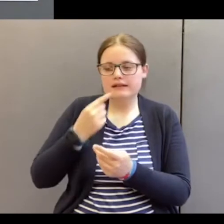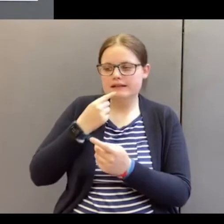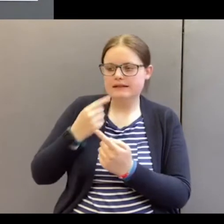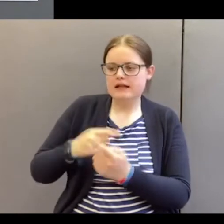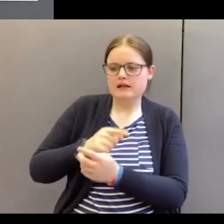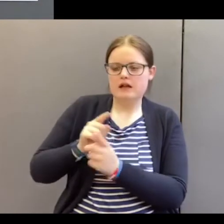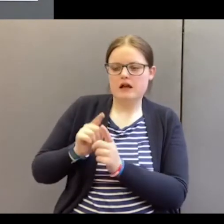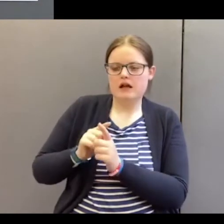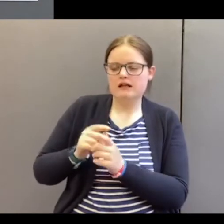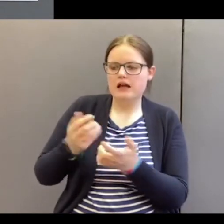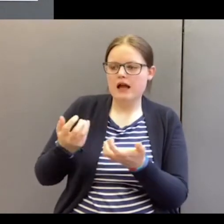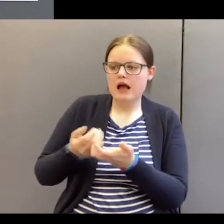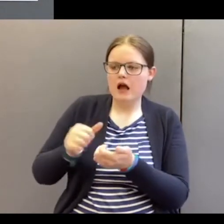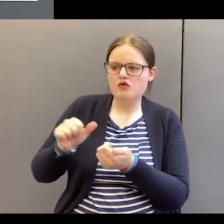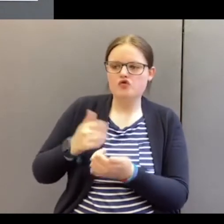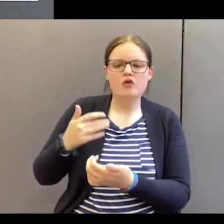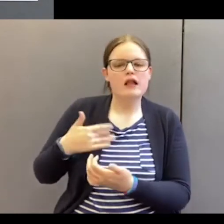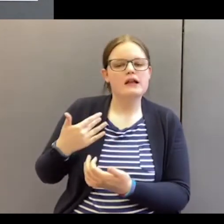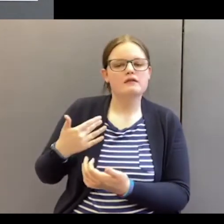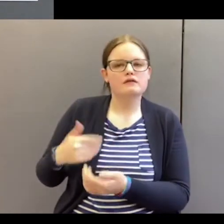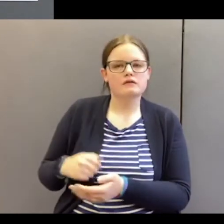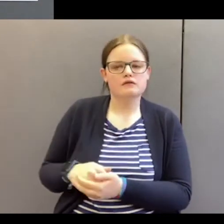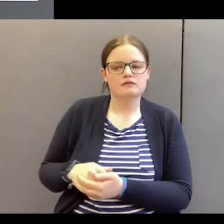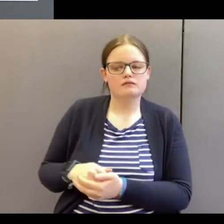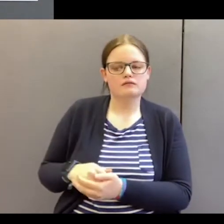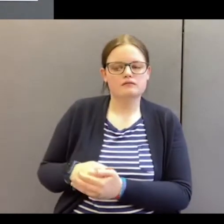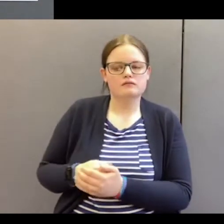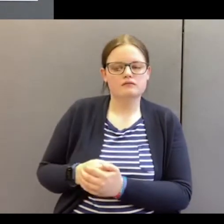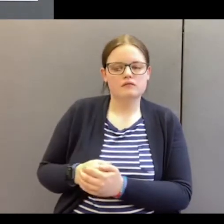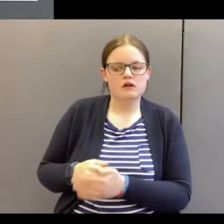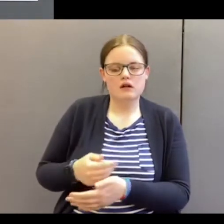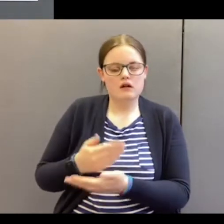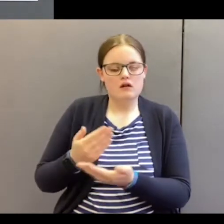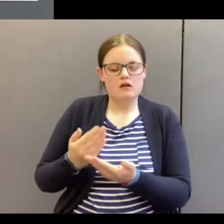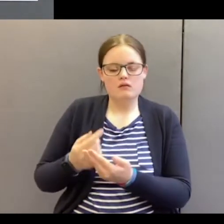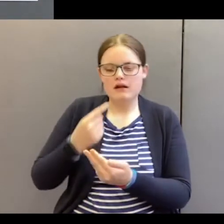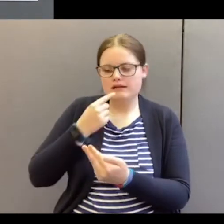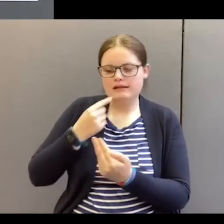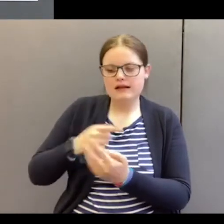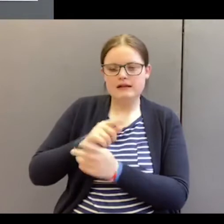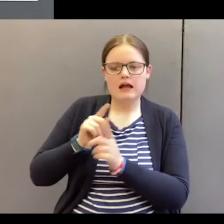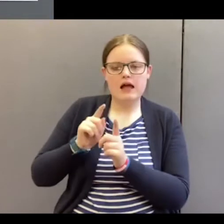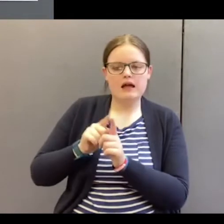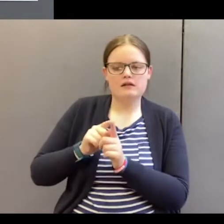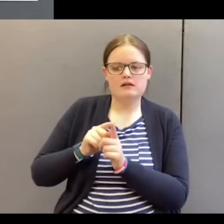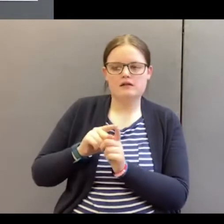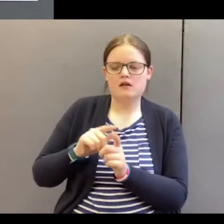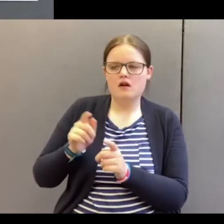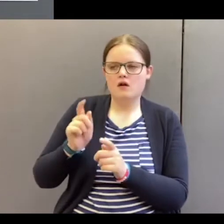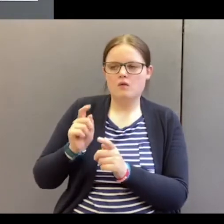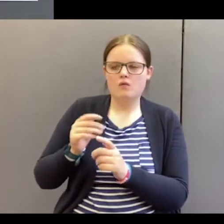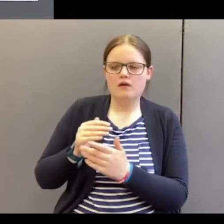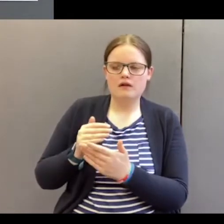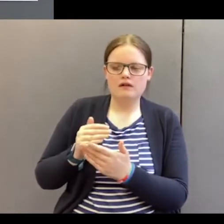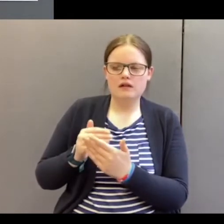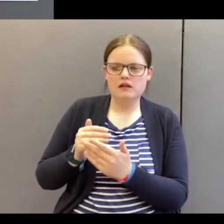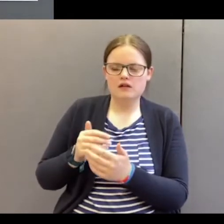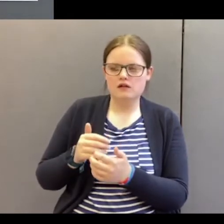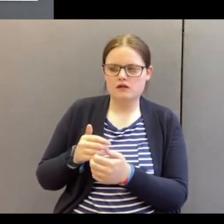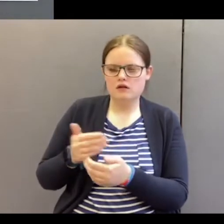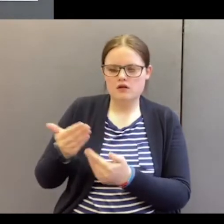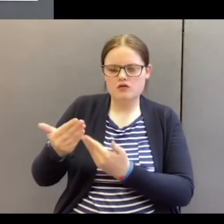how we should live. society tells us what is socially